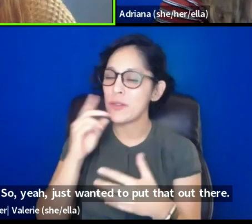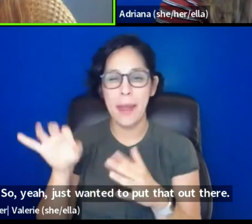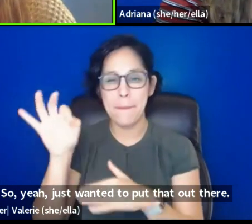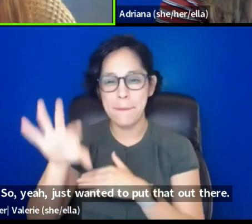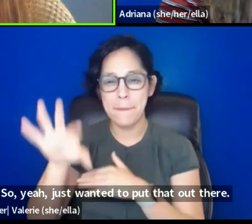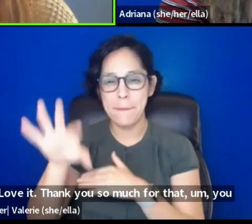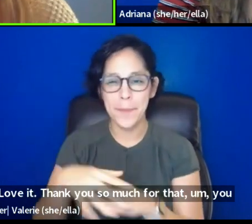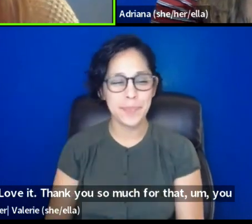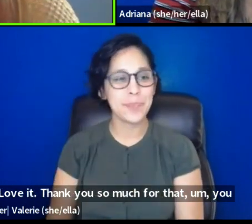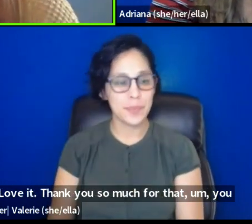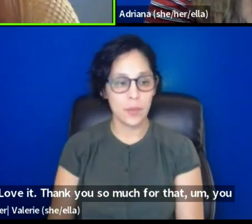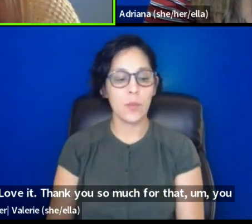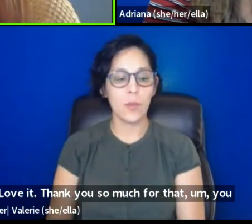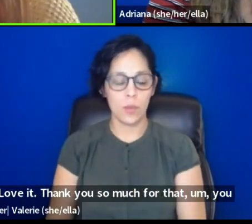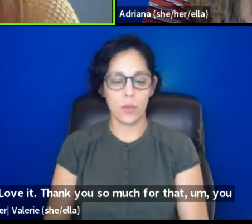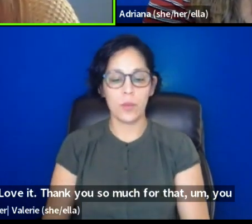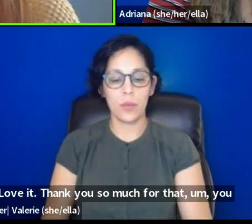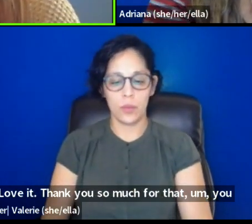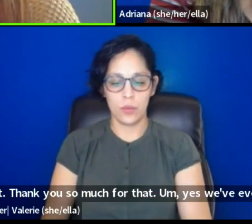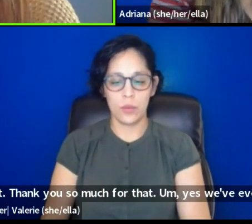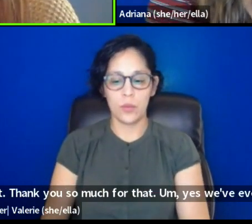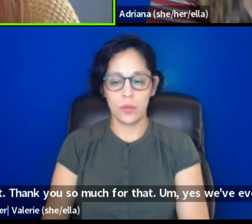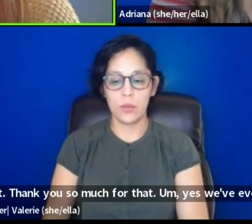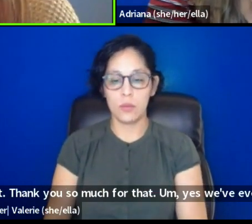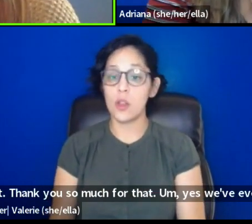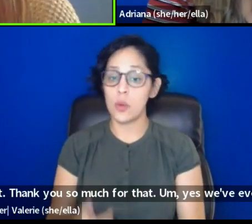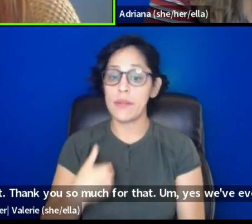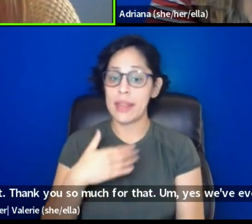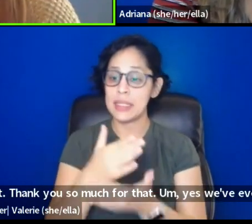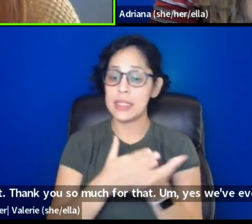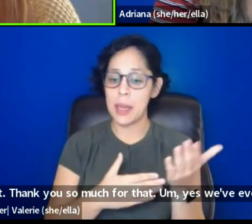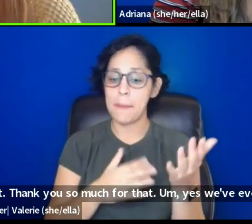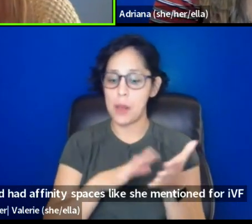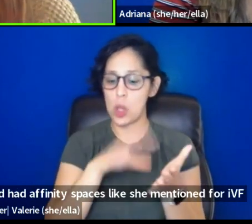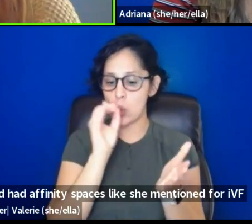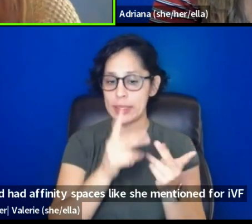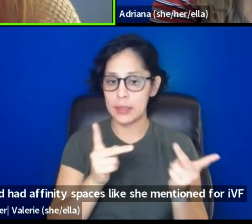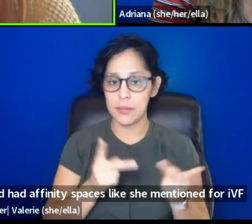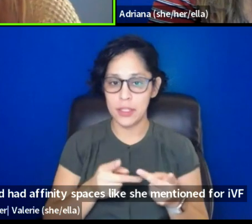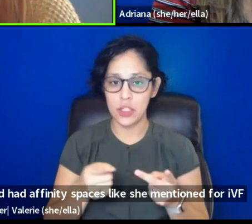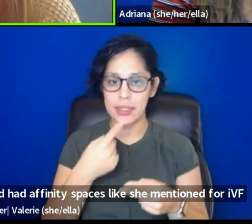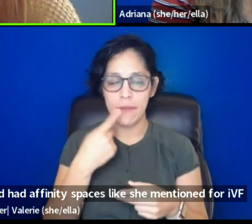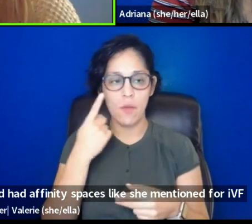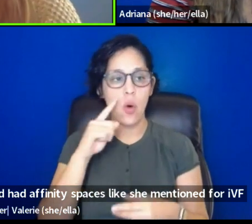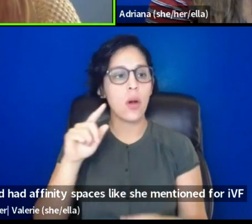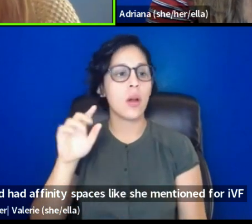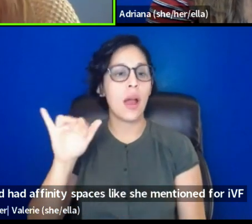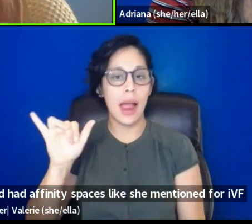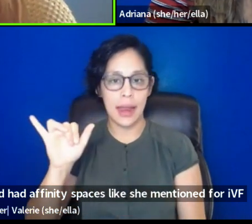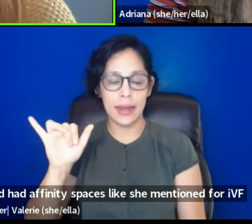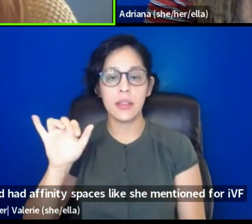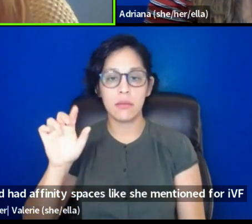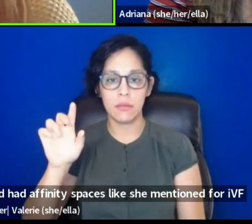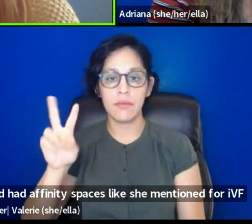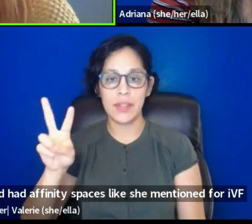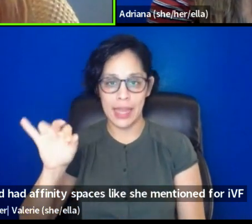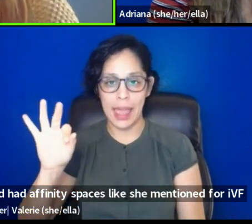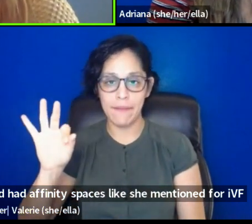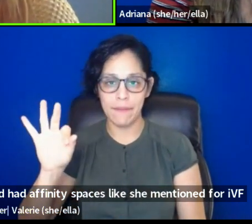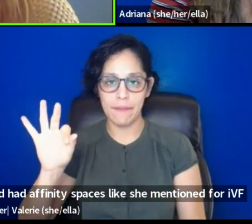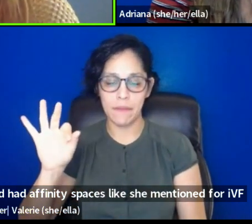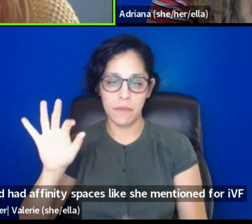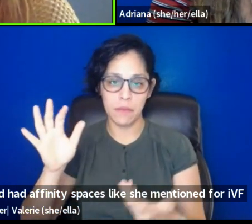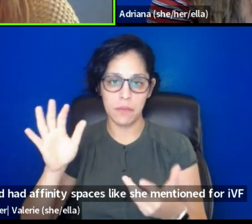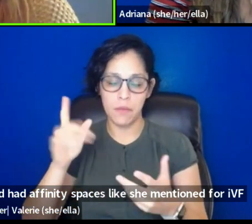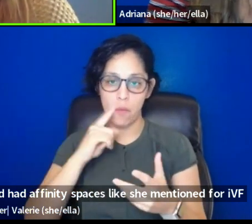yes, we, we've even had, had affinity spaces, like she mentioned for, um, IVF fertility, those conversations. So if there's an